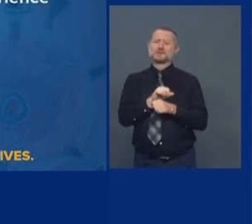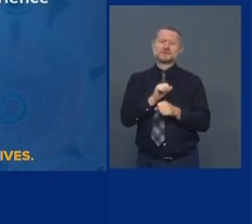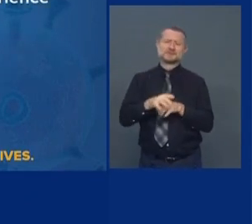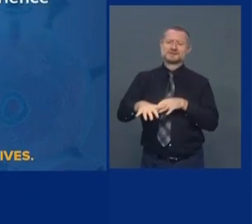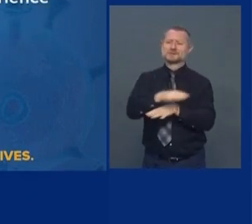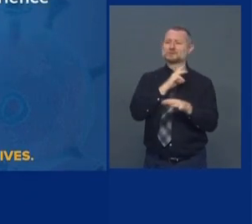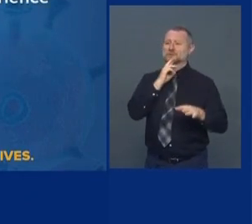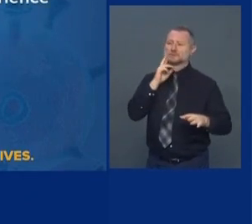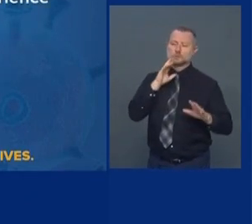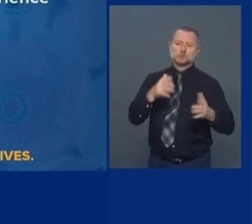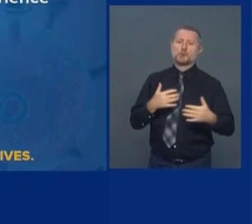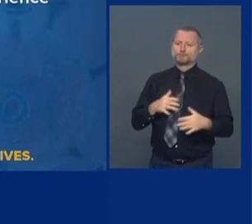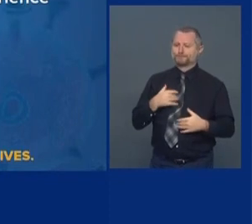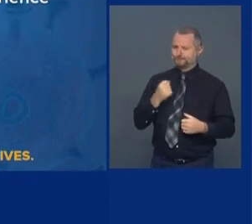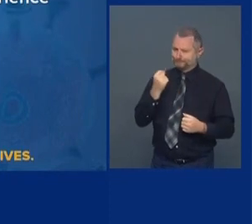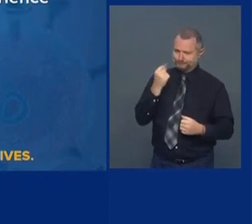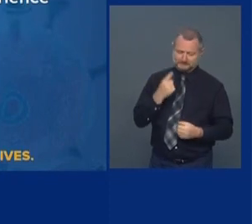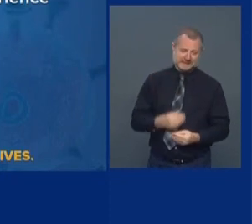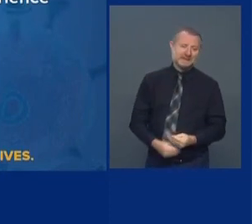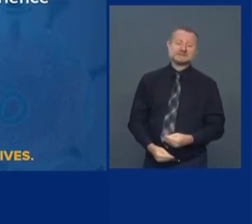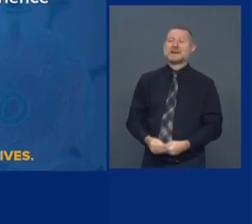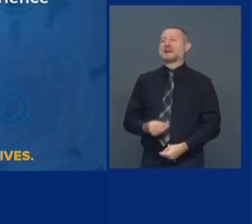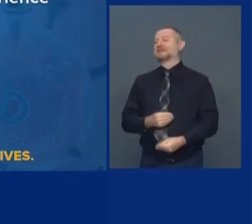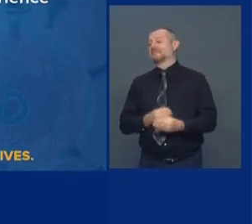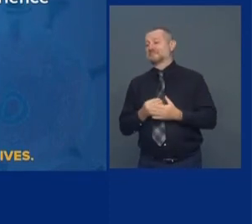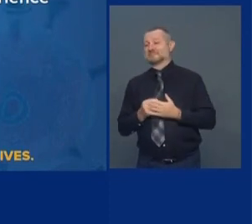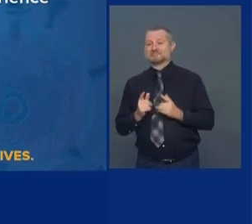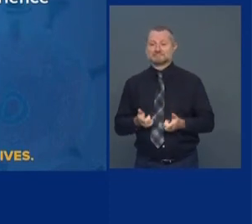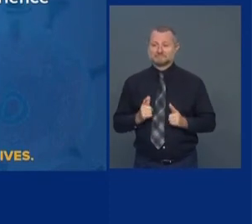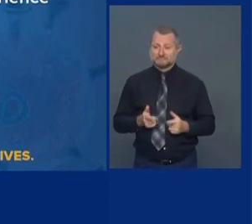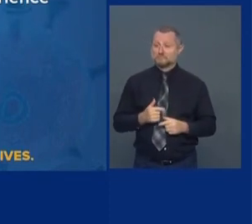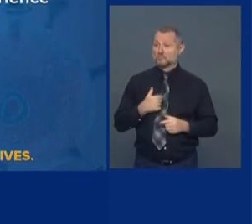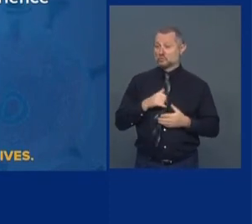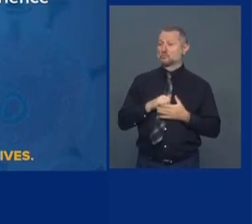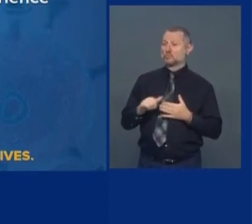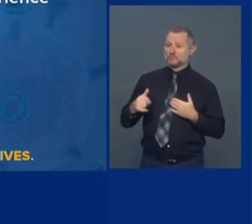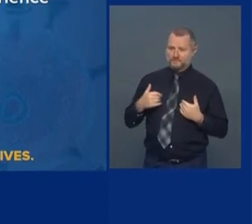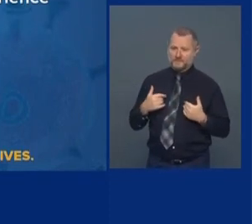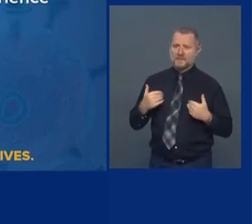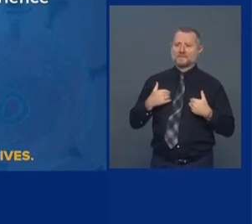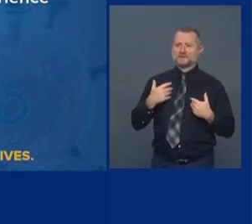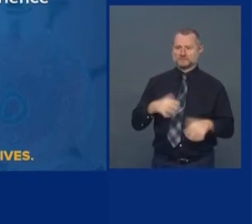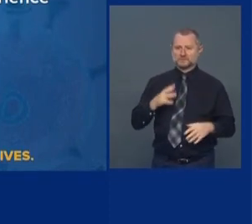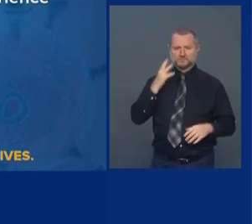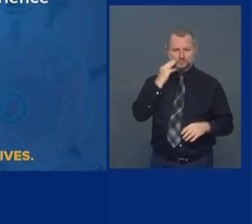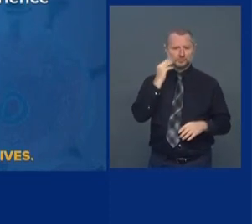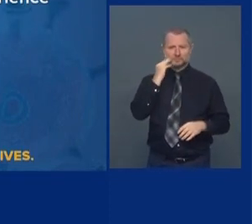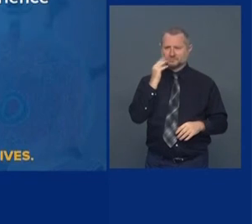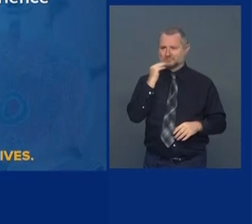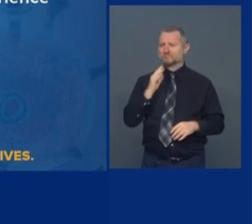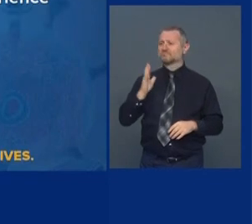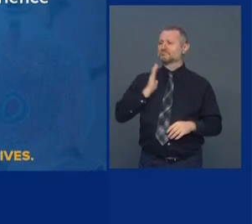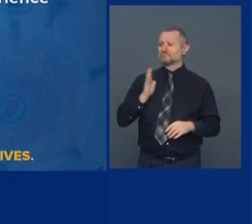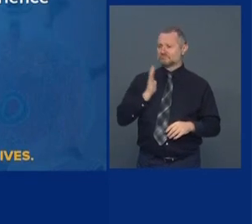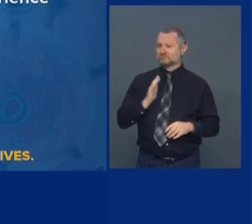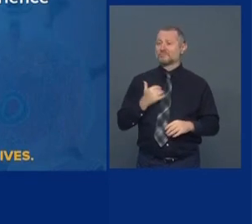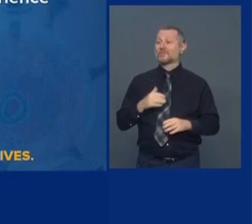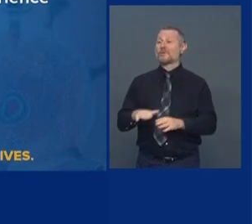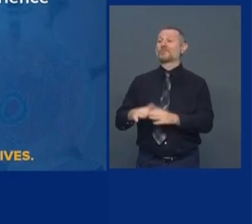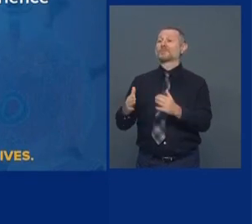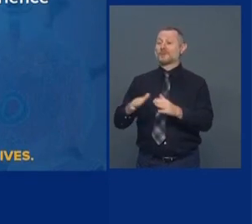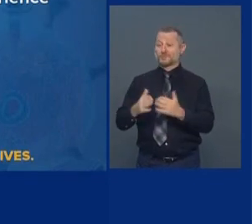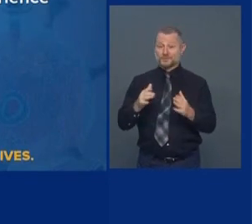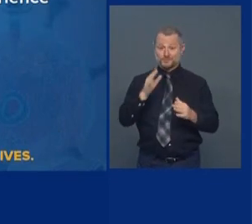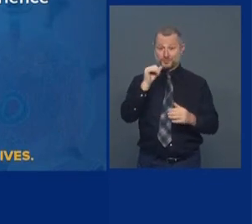We have experience in this area. We opened bars. And it turned out